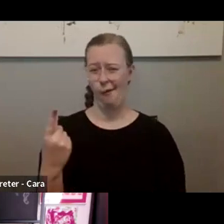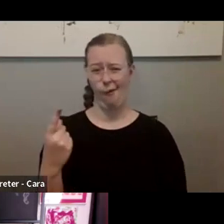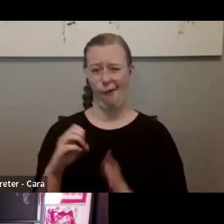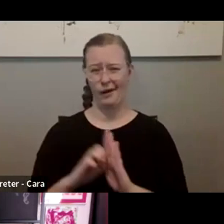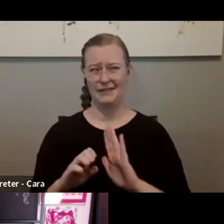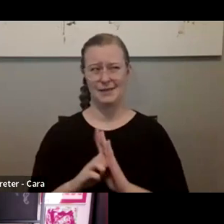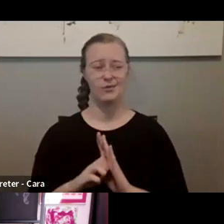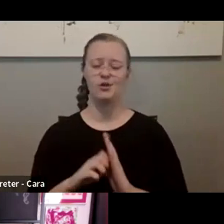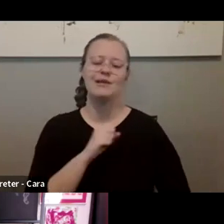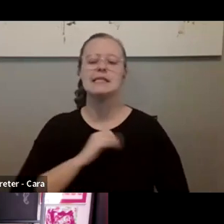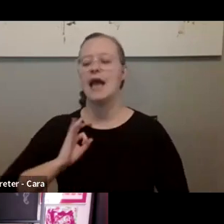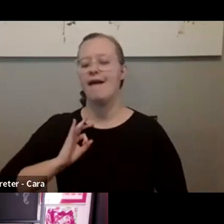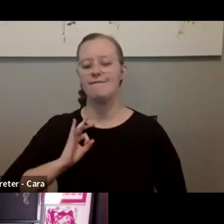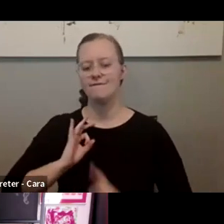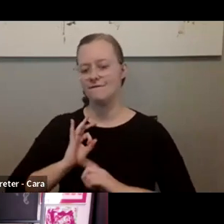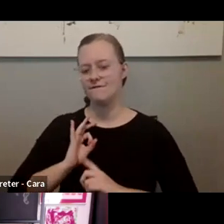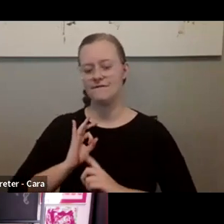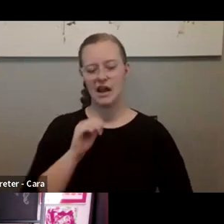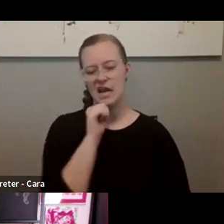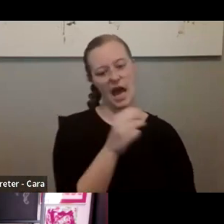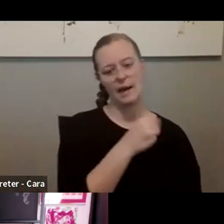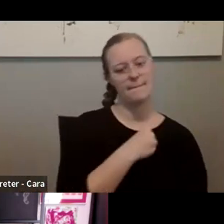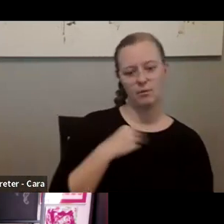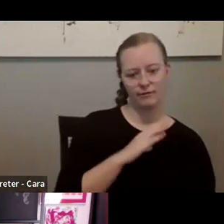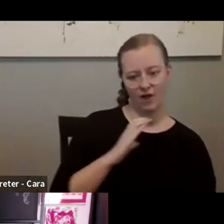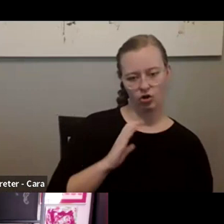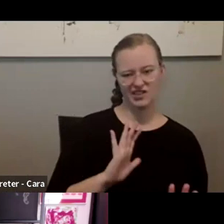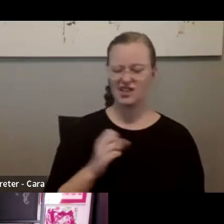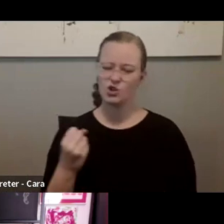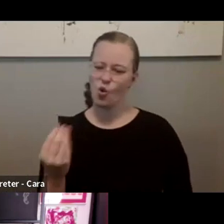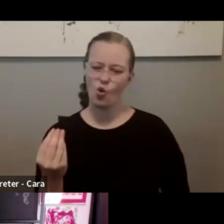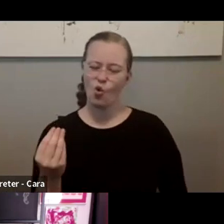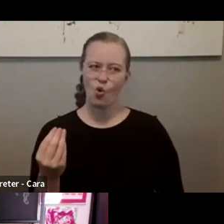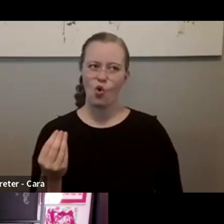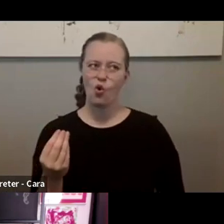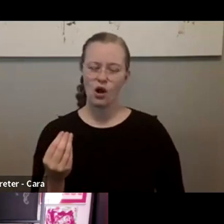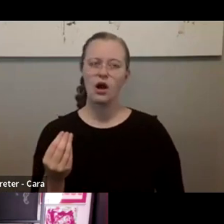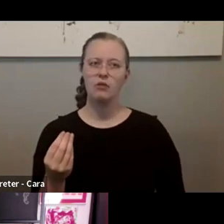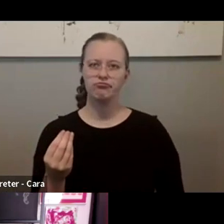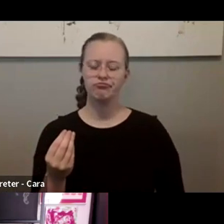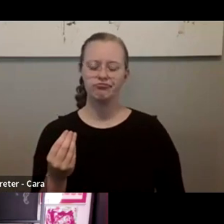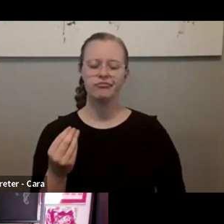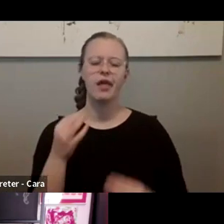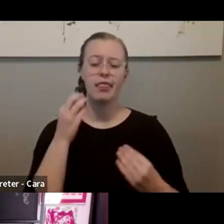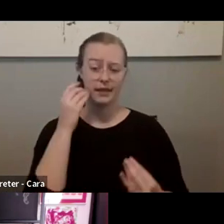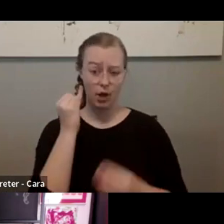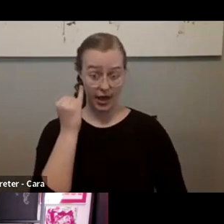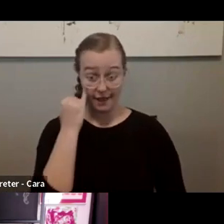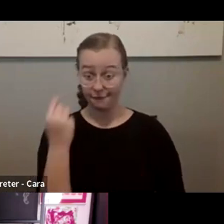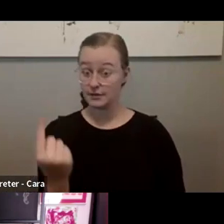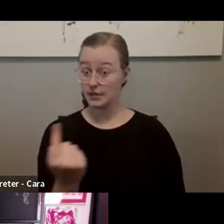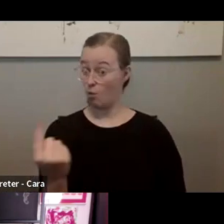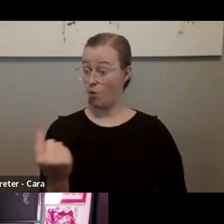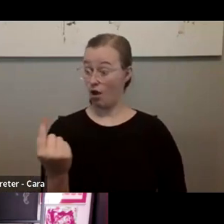it was a staffer and not a member. So you need to think about if somebody is